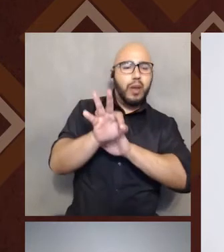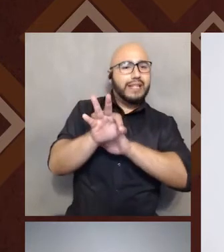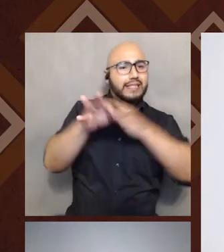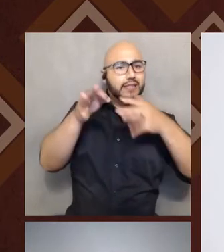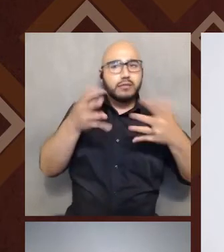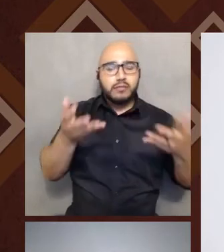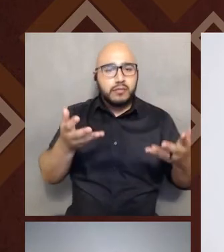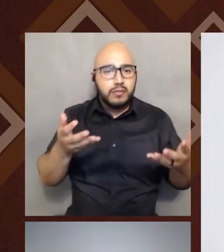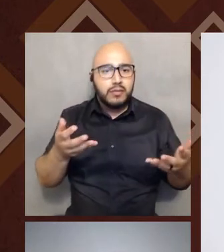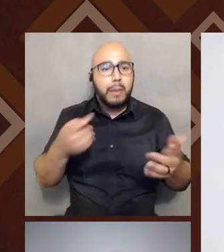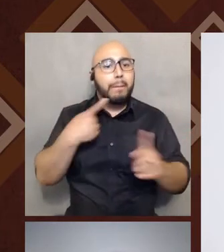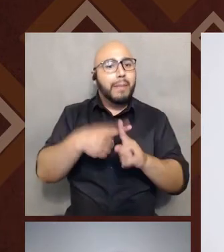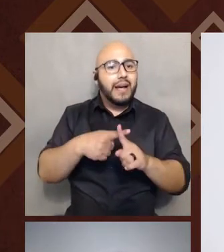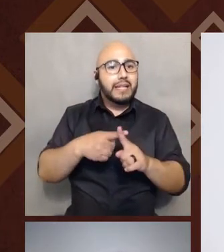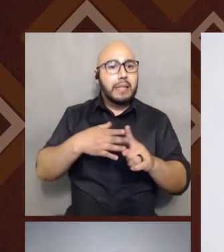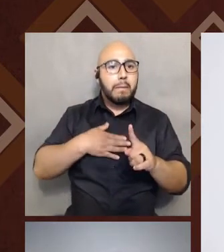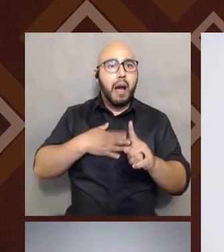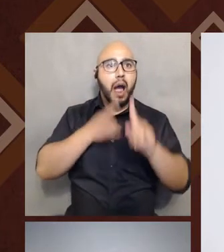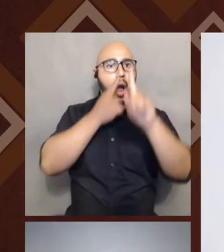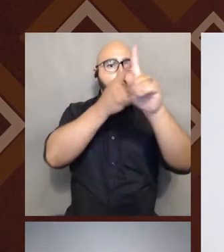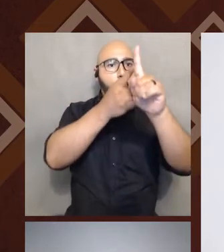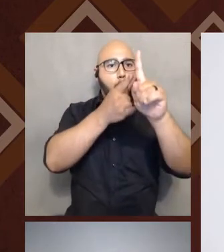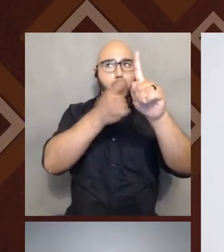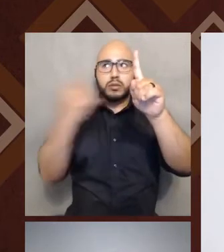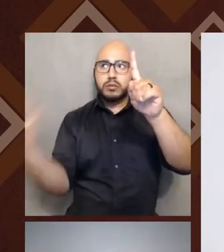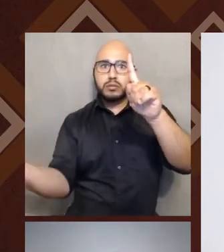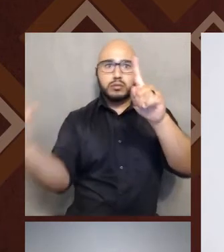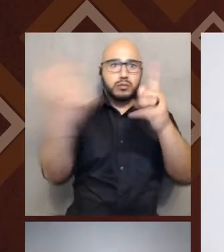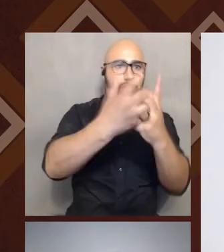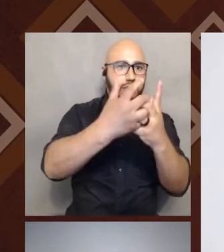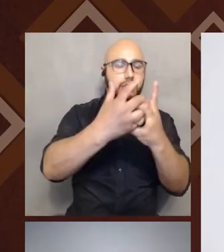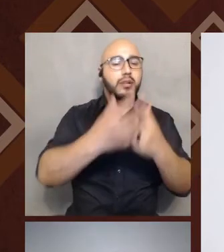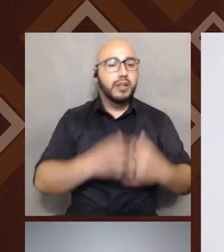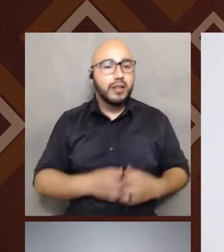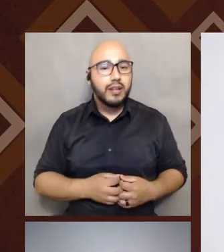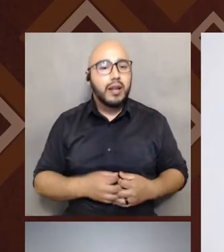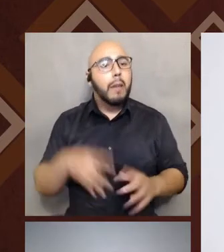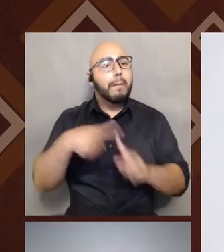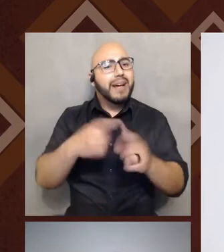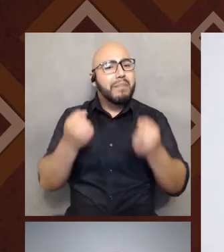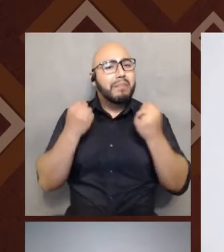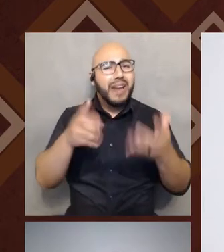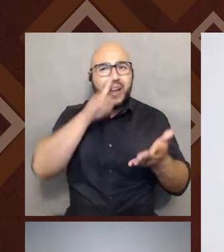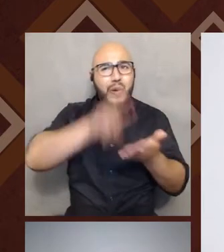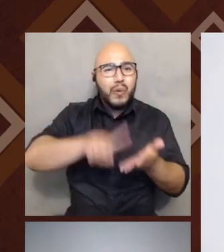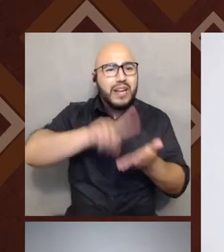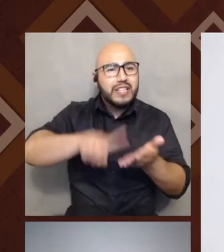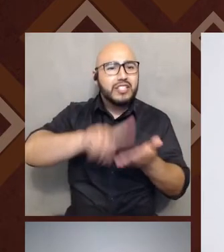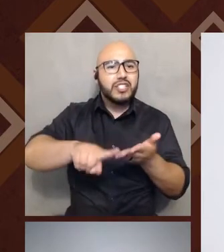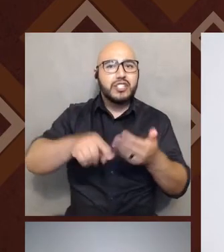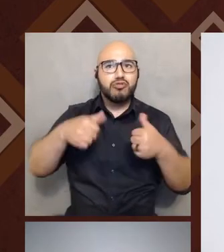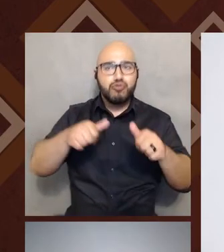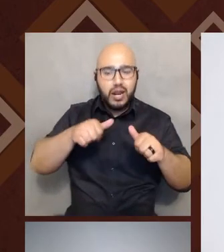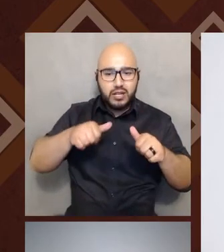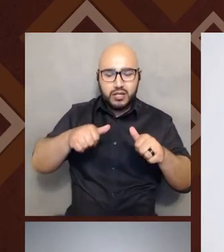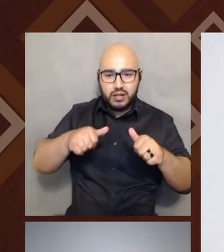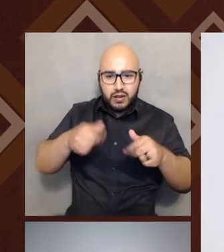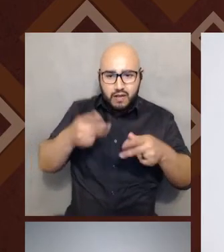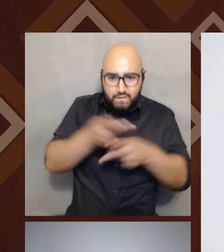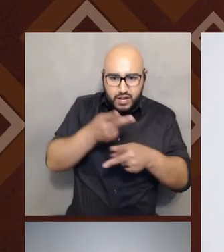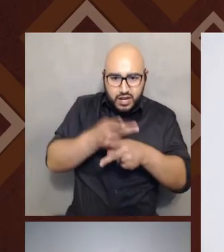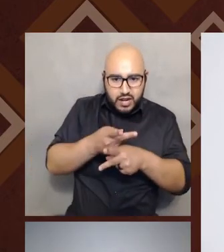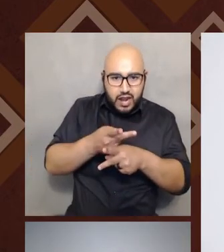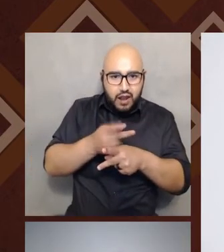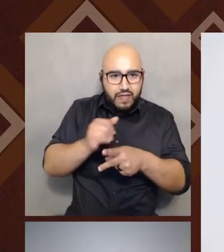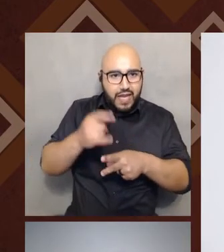or, uh, what, how I want to move through the world. Um, and there's tons of research that is trying to trace those cognitive